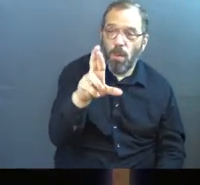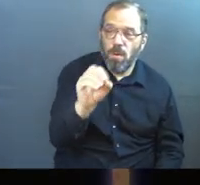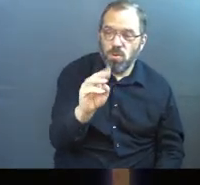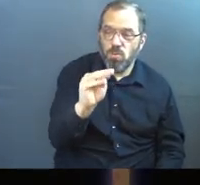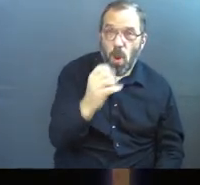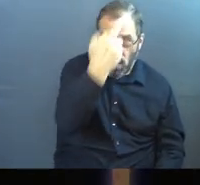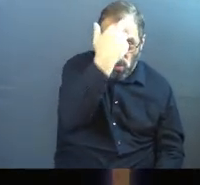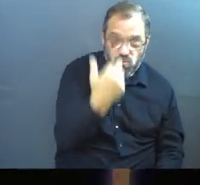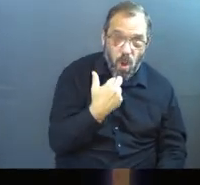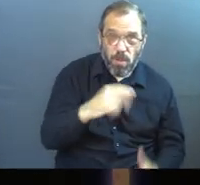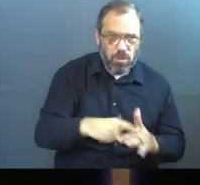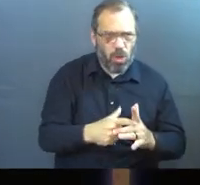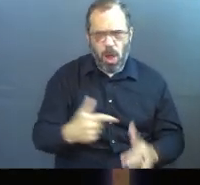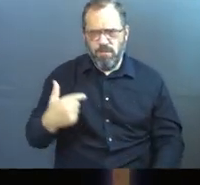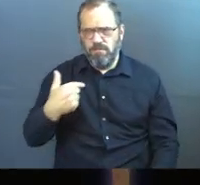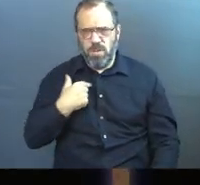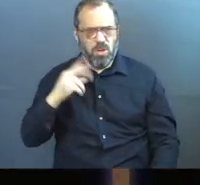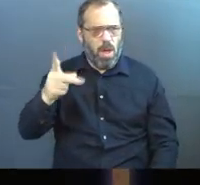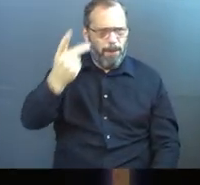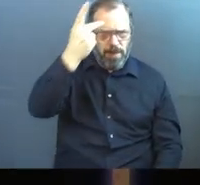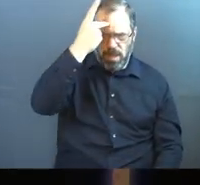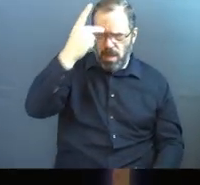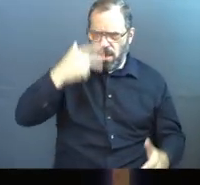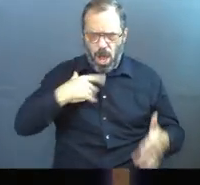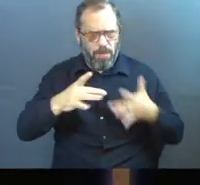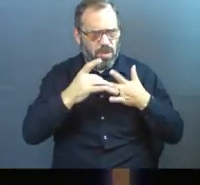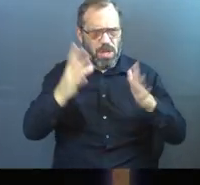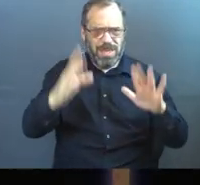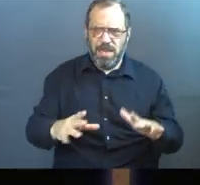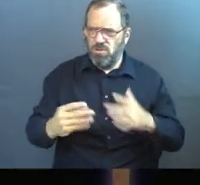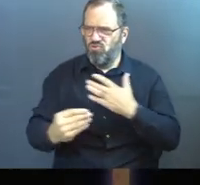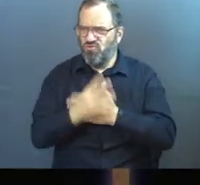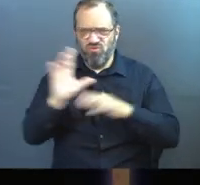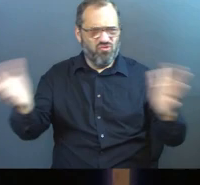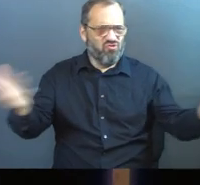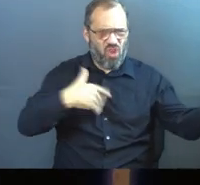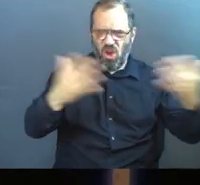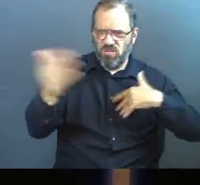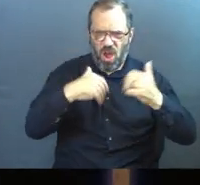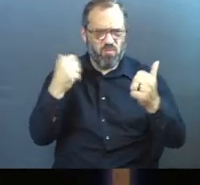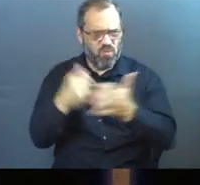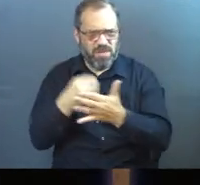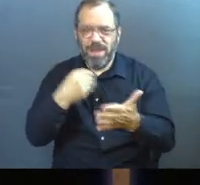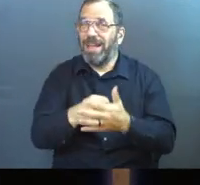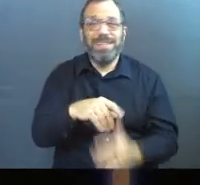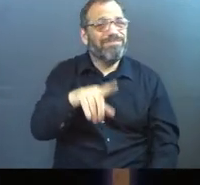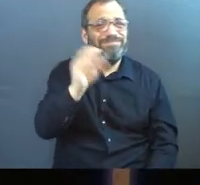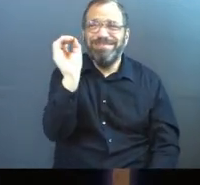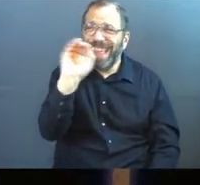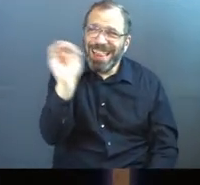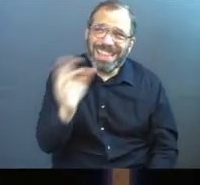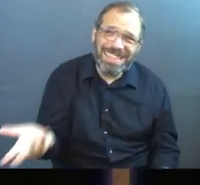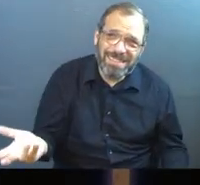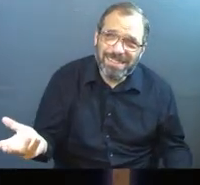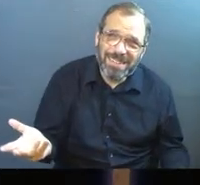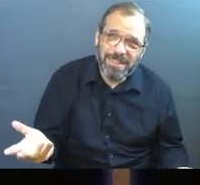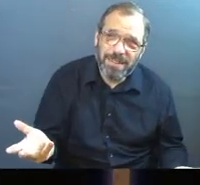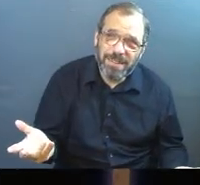at that time. And start himself a massive movement with influencers and let them come in with their bribes. He didn't do any of it.